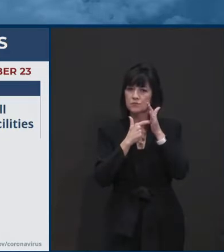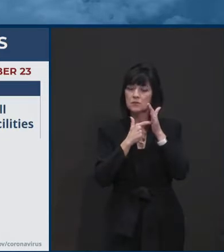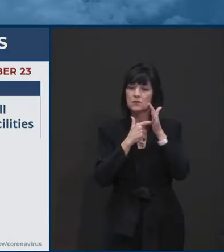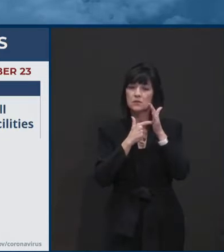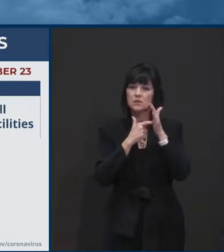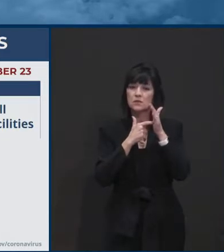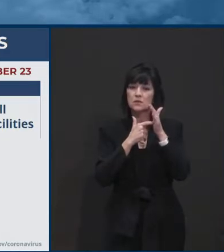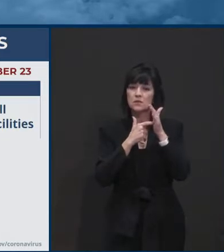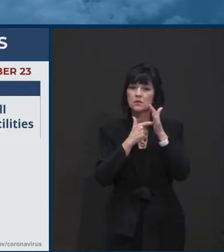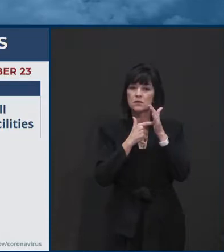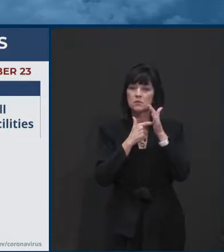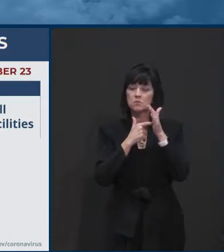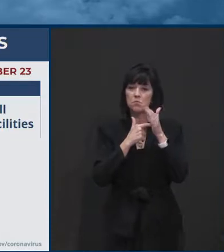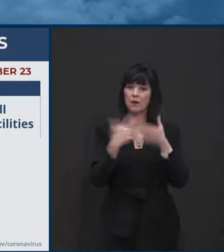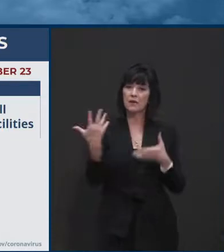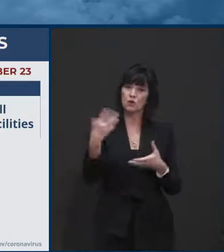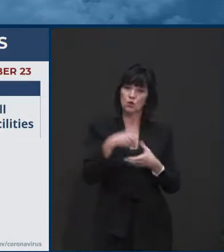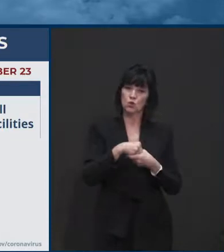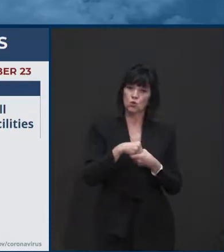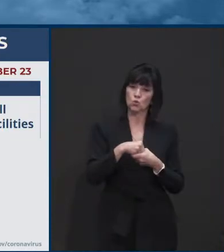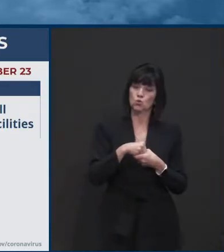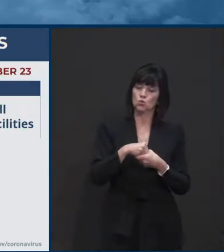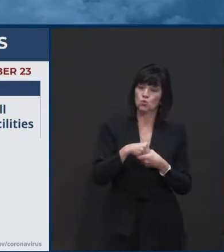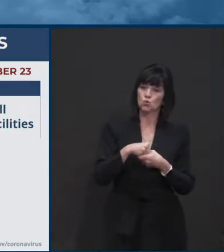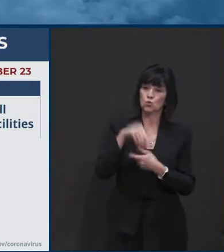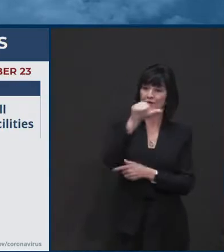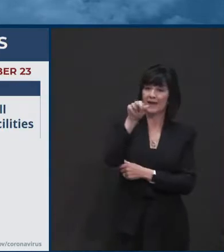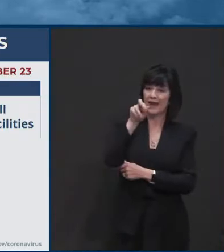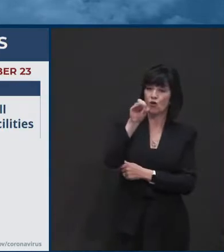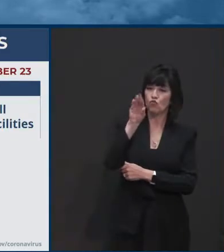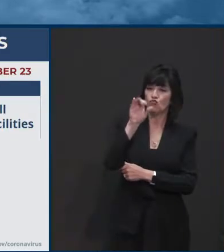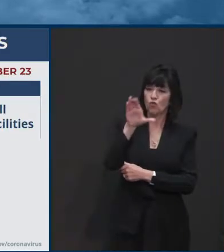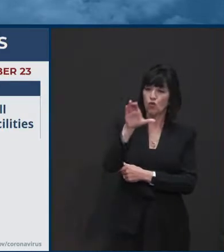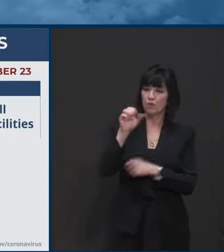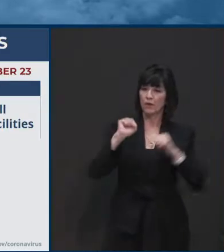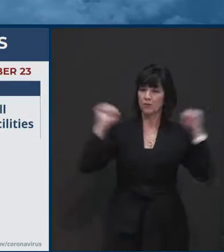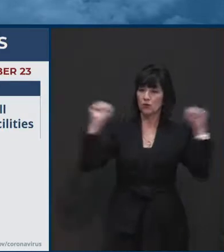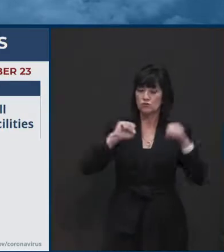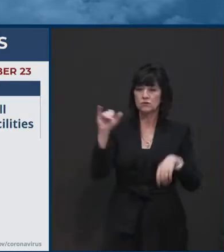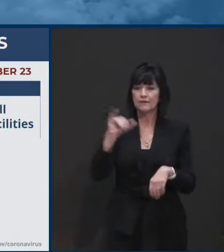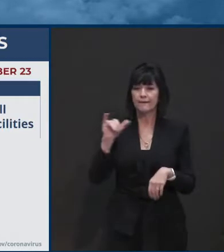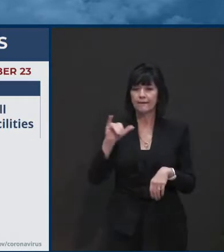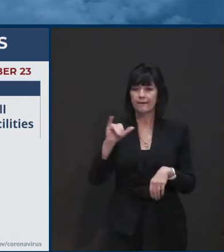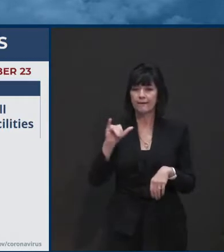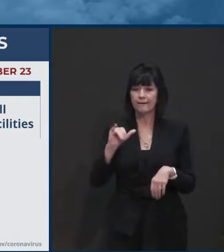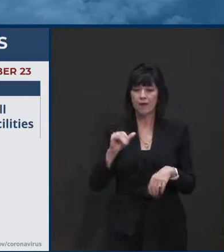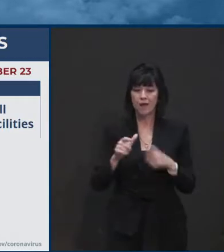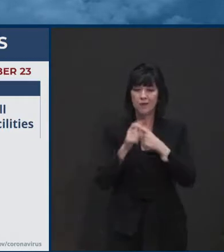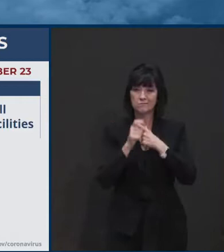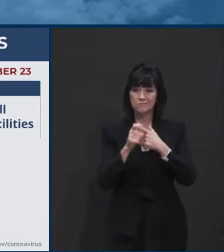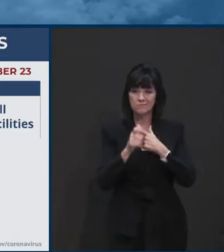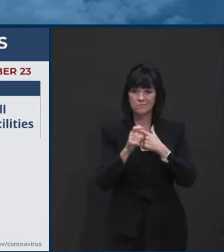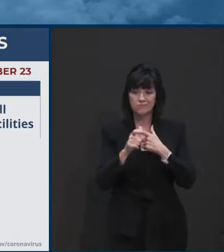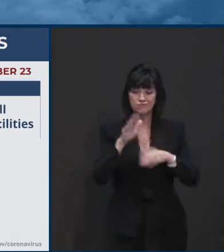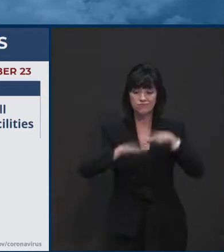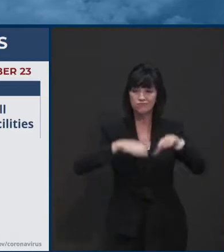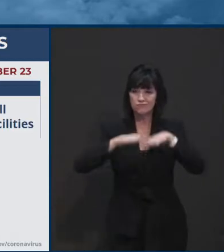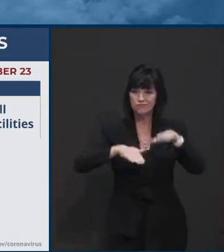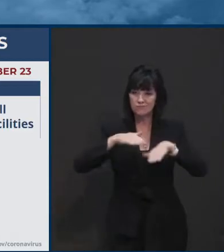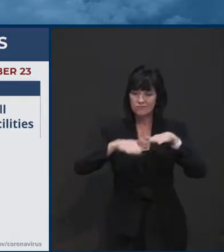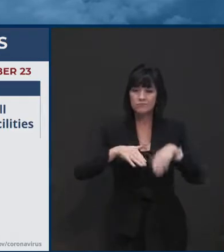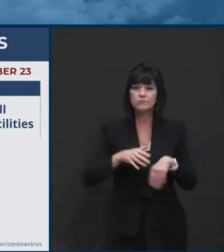aerobic exercises like the treadmills and stationary bikes, uh, and the like.